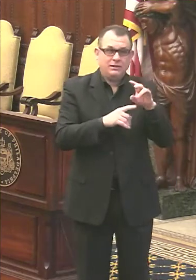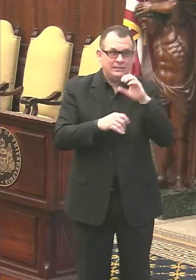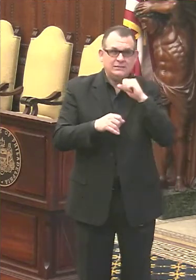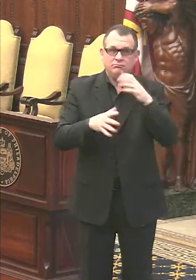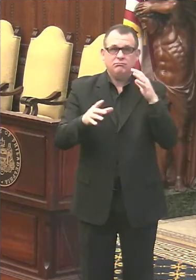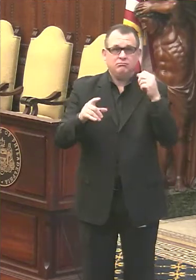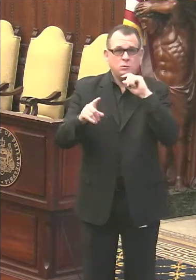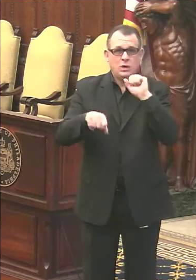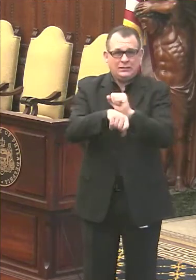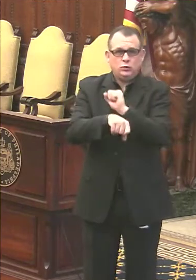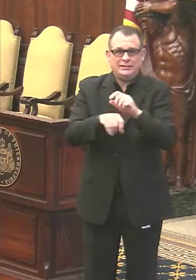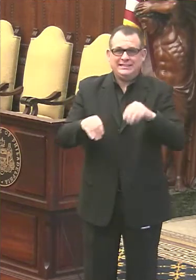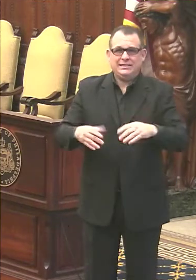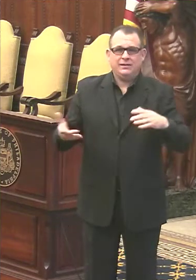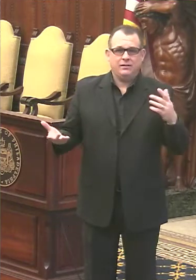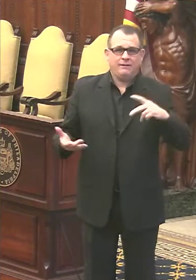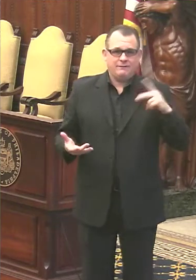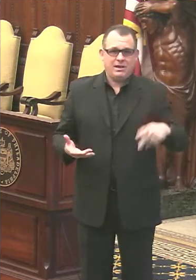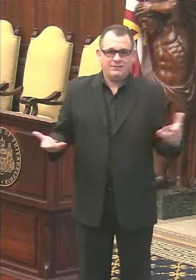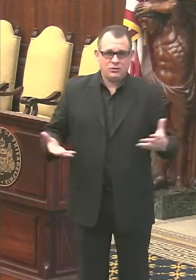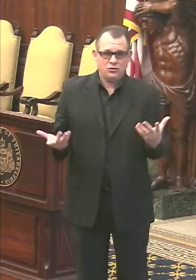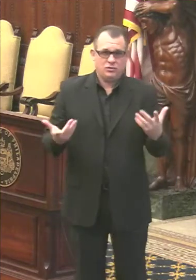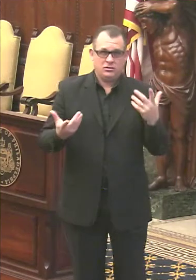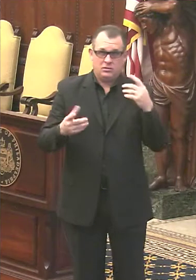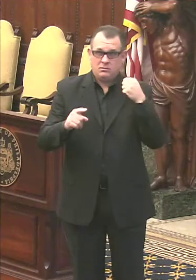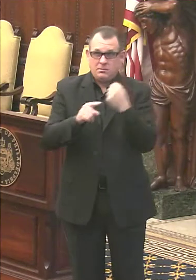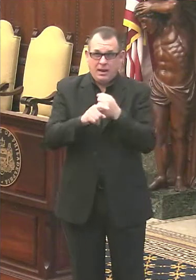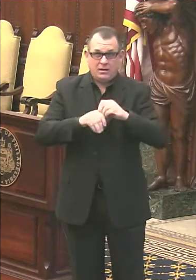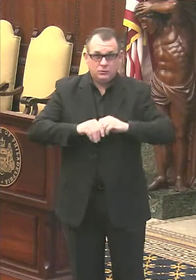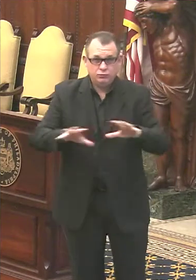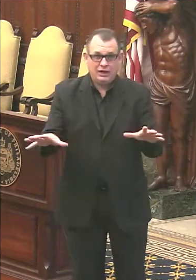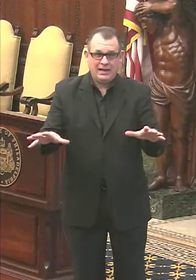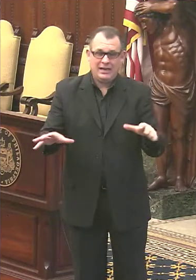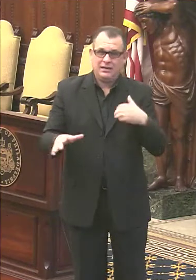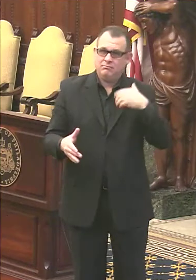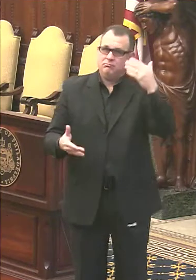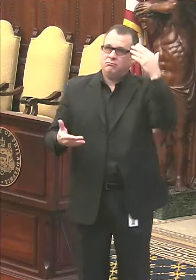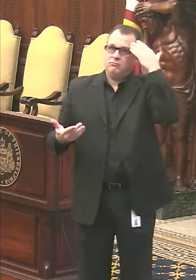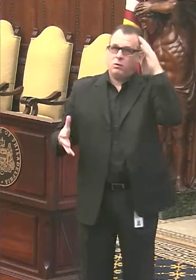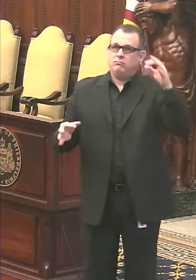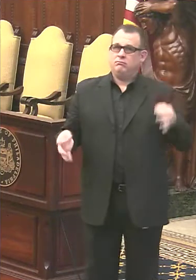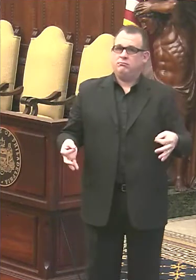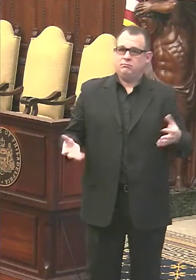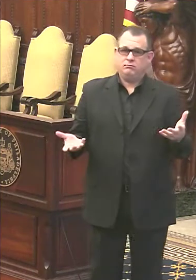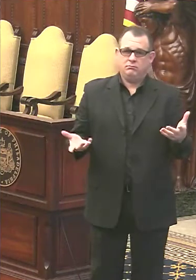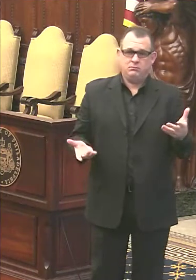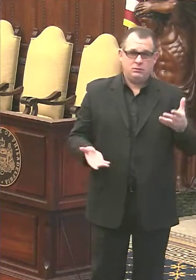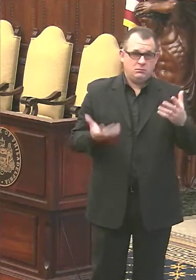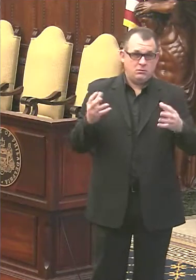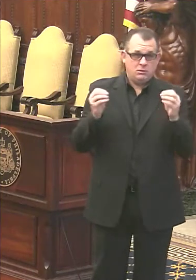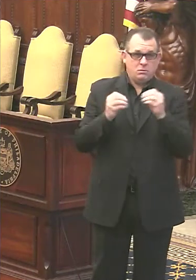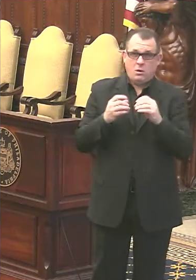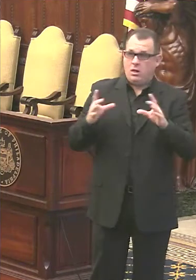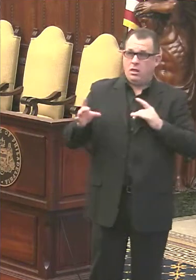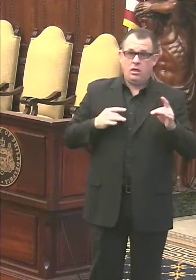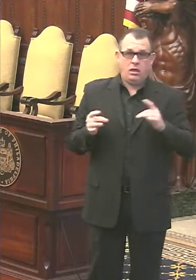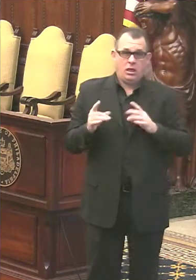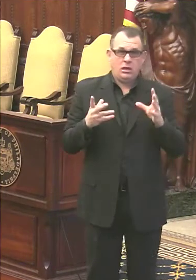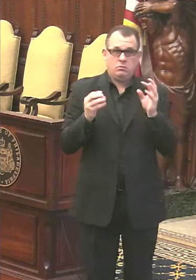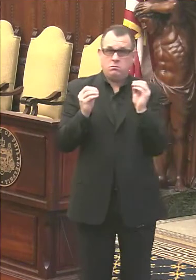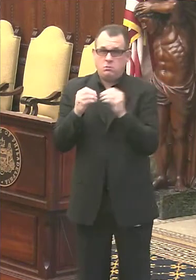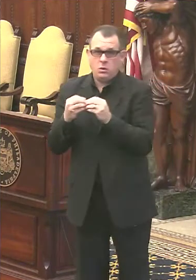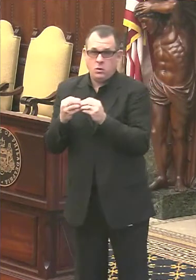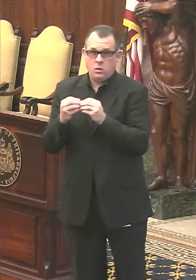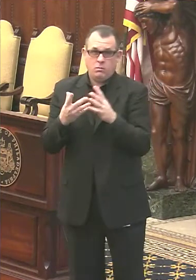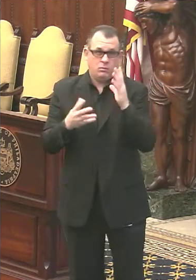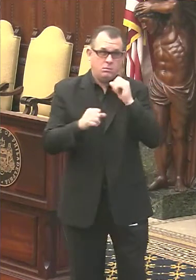Now, the impact of this variant on the spread here is not known. It could be that it's more infectious, and it could make the epidemic worse here in the city.